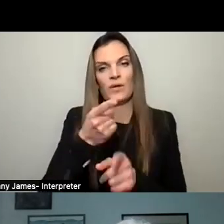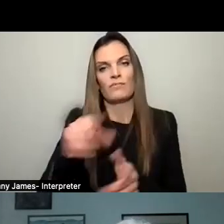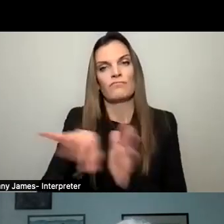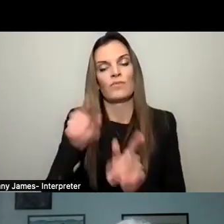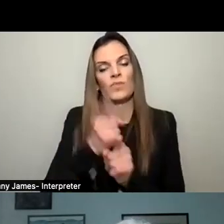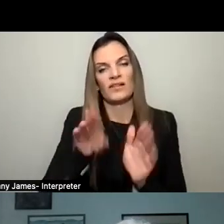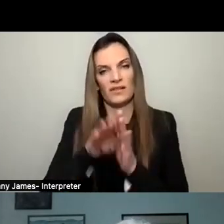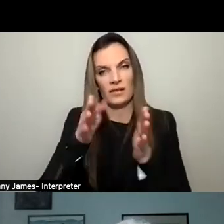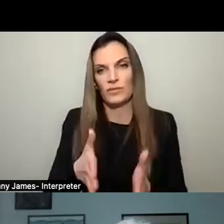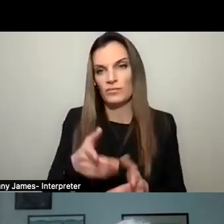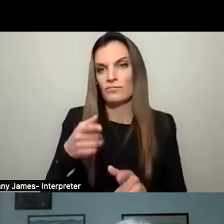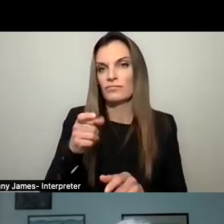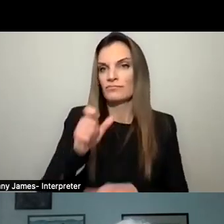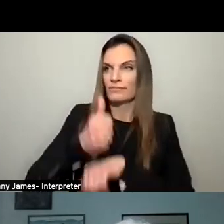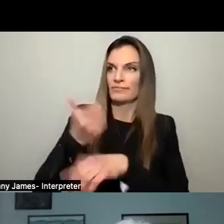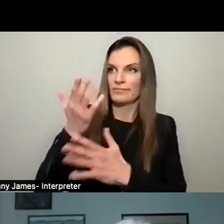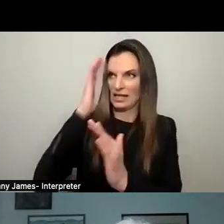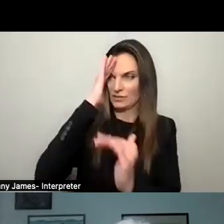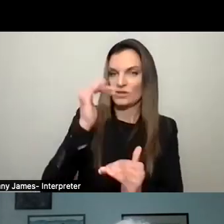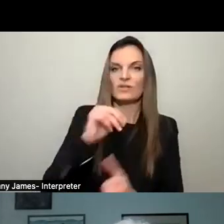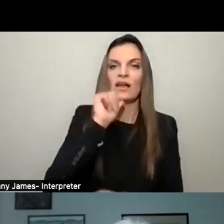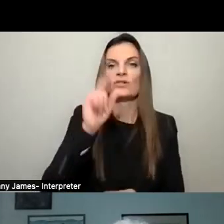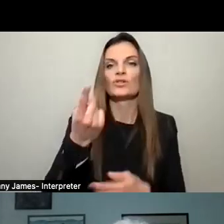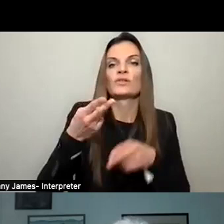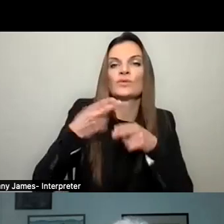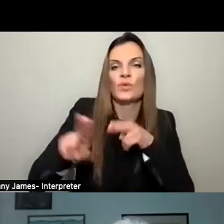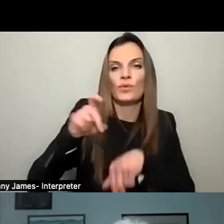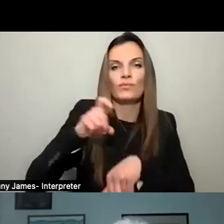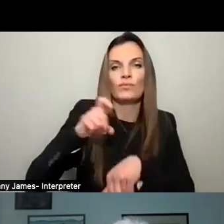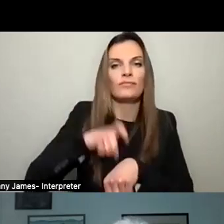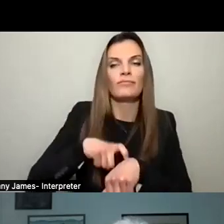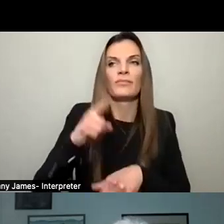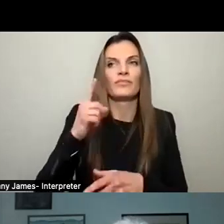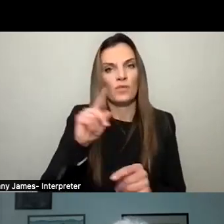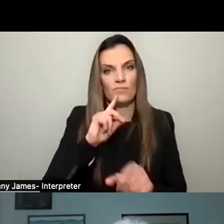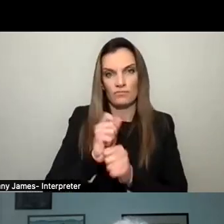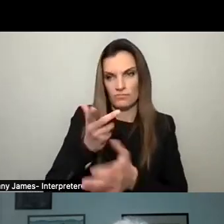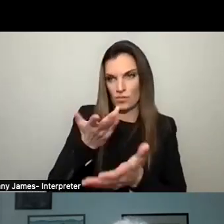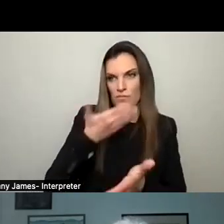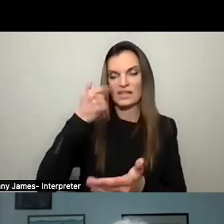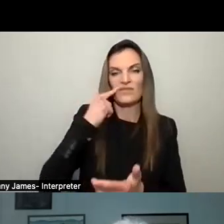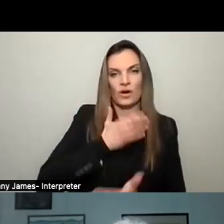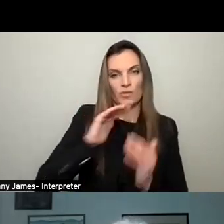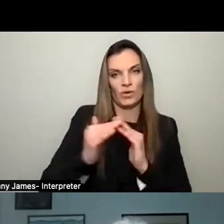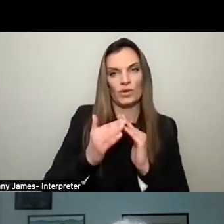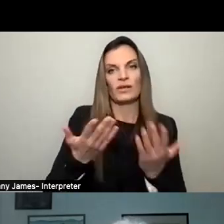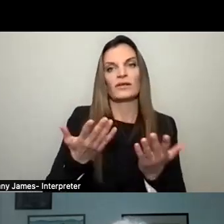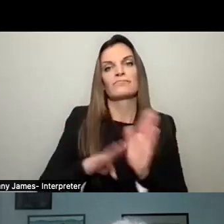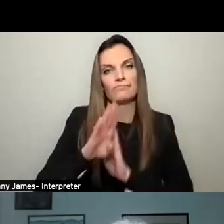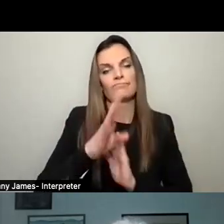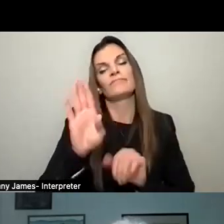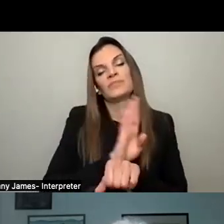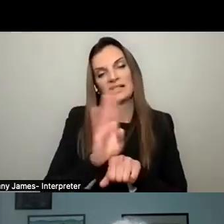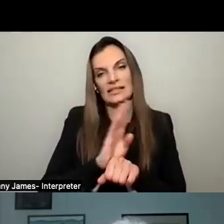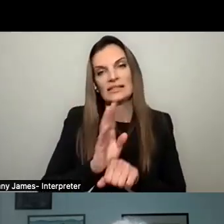we set the right expectations for them. We don't incentivize short-term profitability, but something that really works for our community, creates the commercial district, and really is